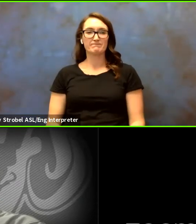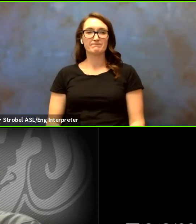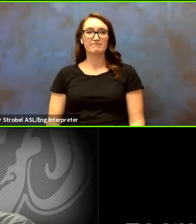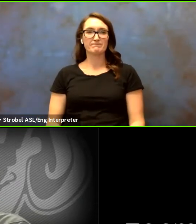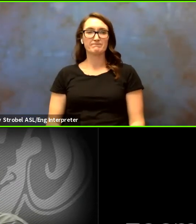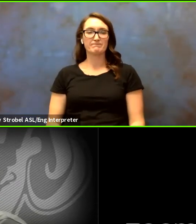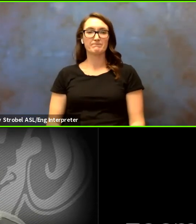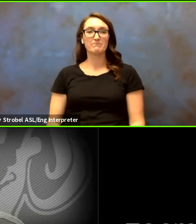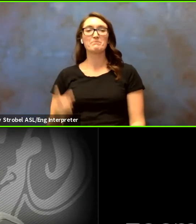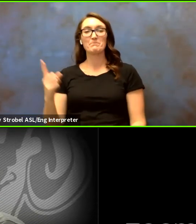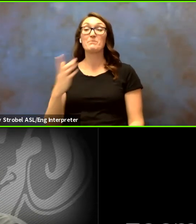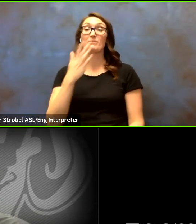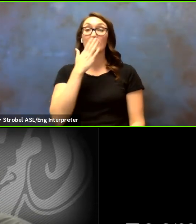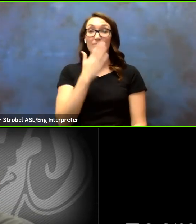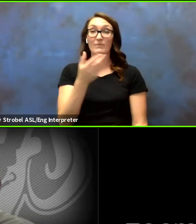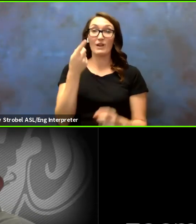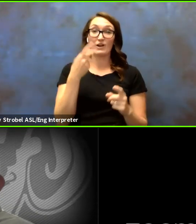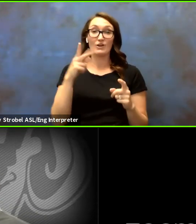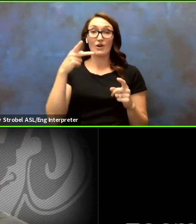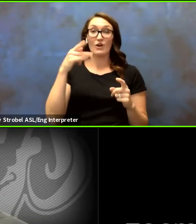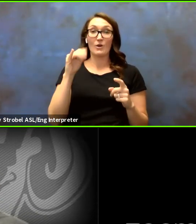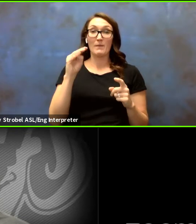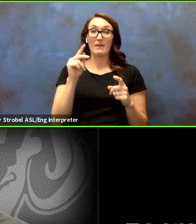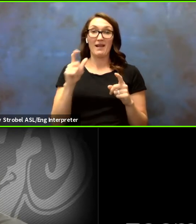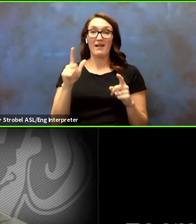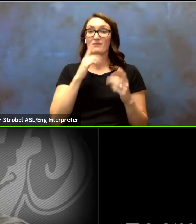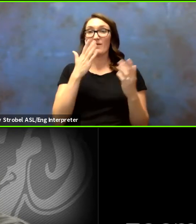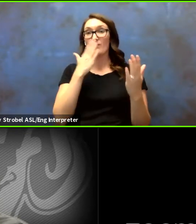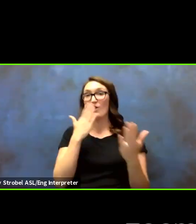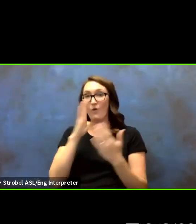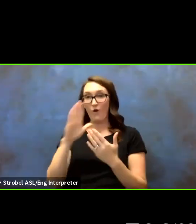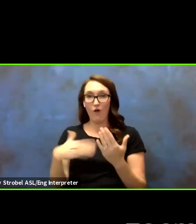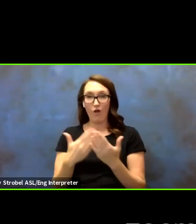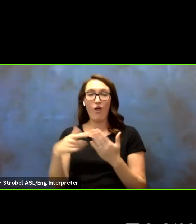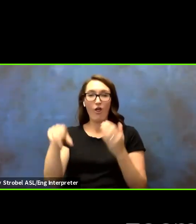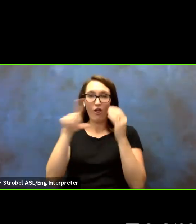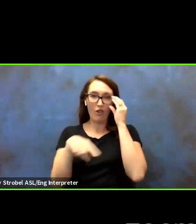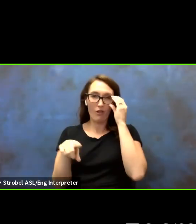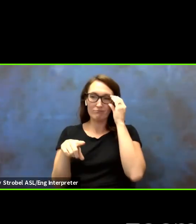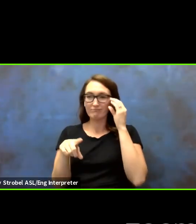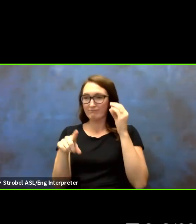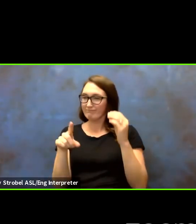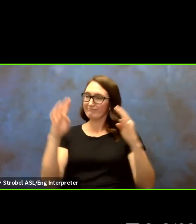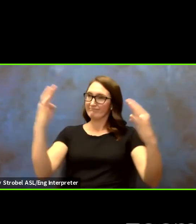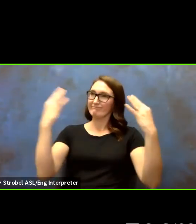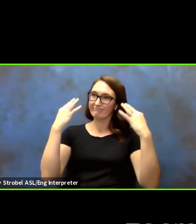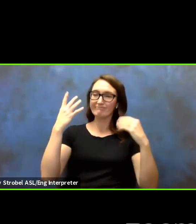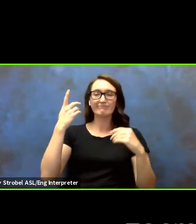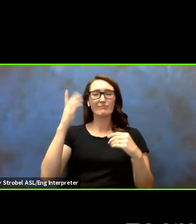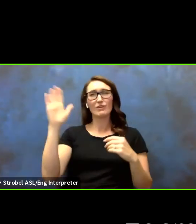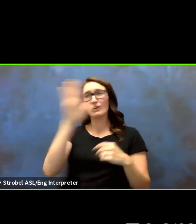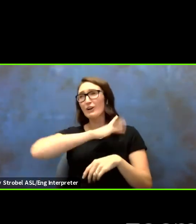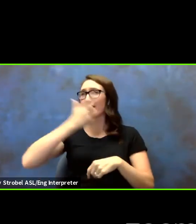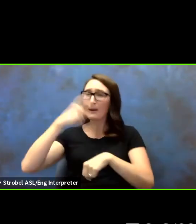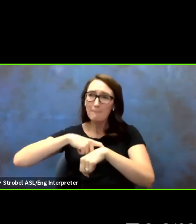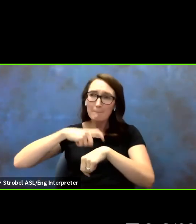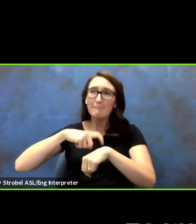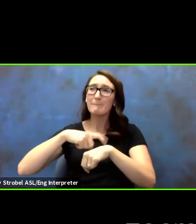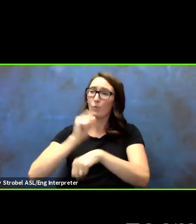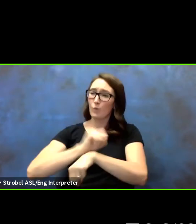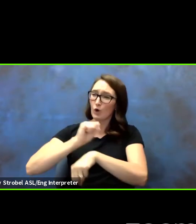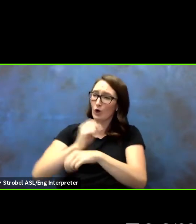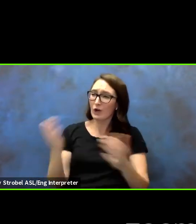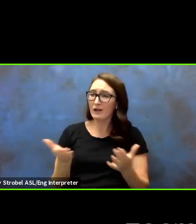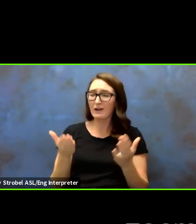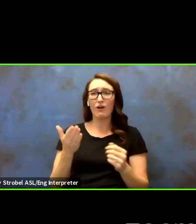Thank you, Dr. Pimentel. And thank you, everybody, for providing us your time, your effort, not only to us, the faculty